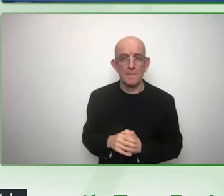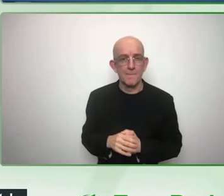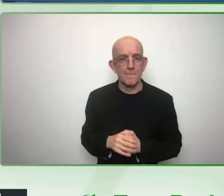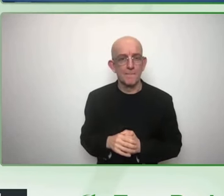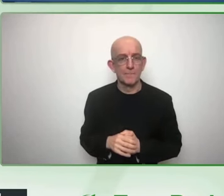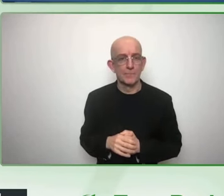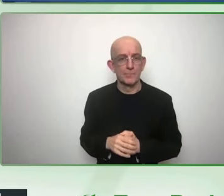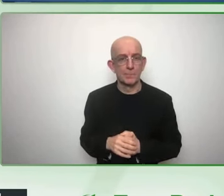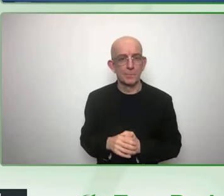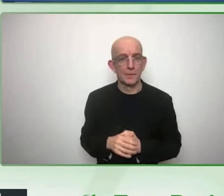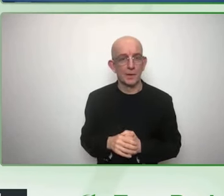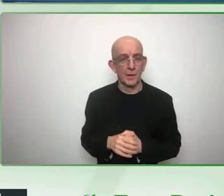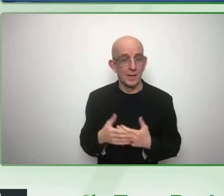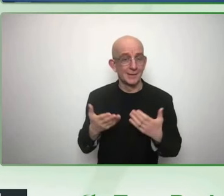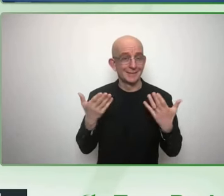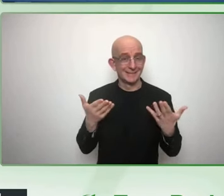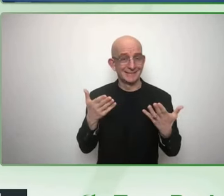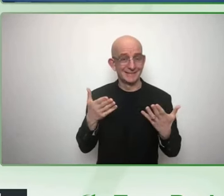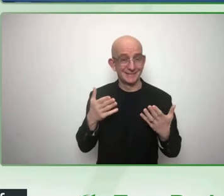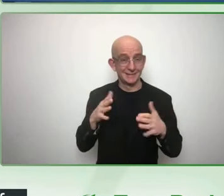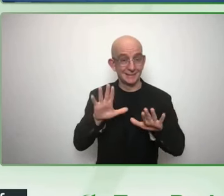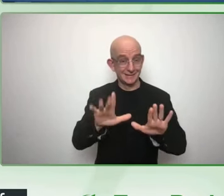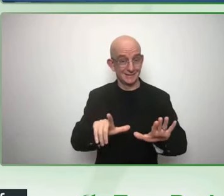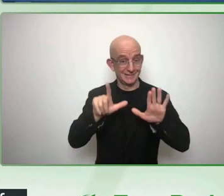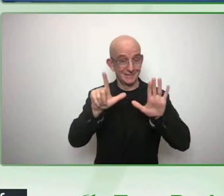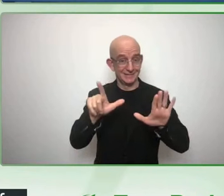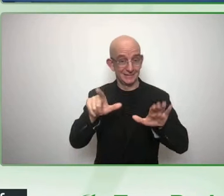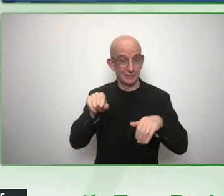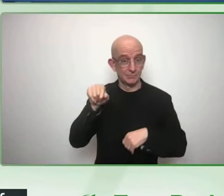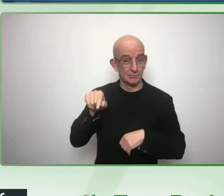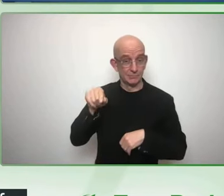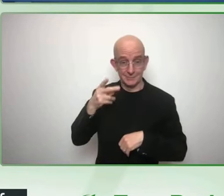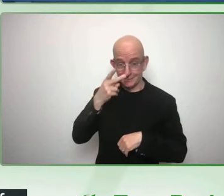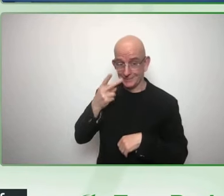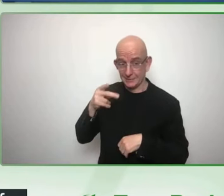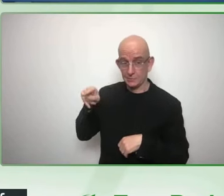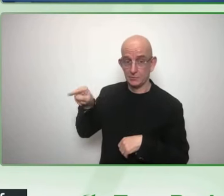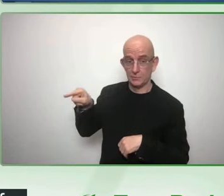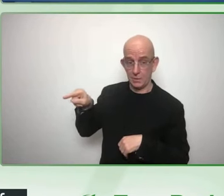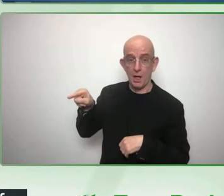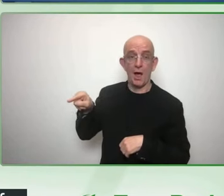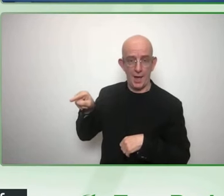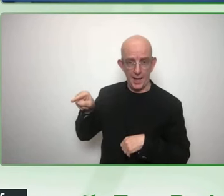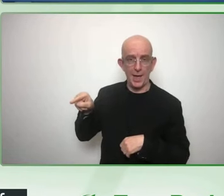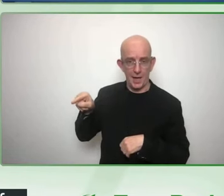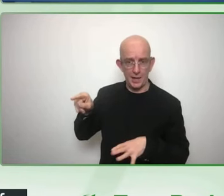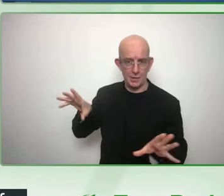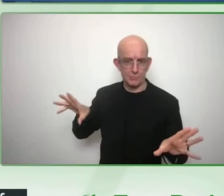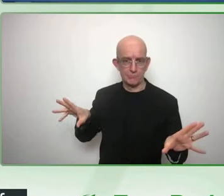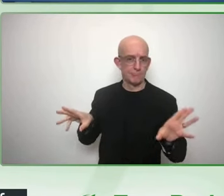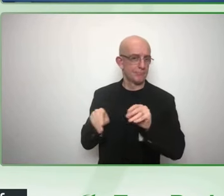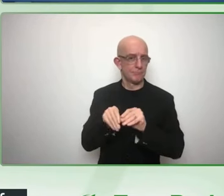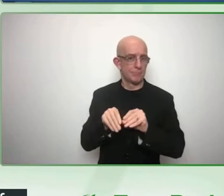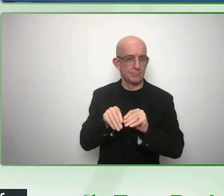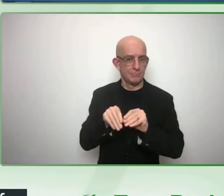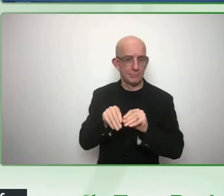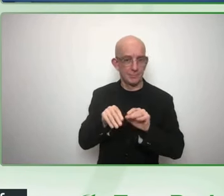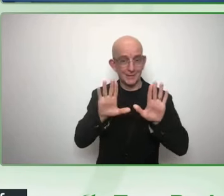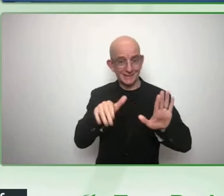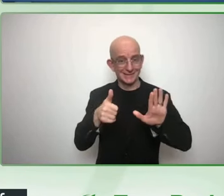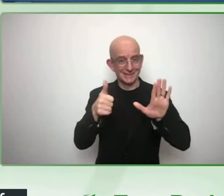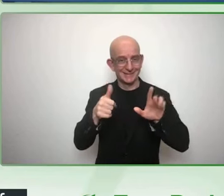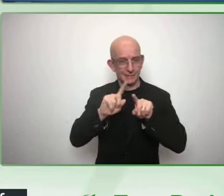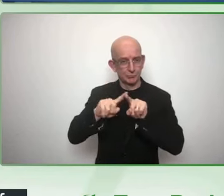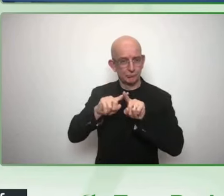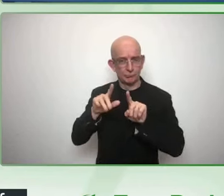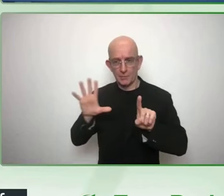that's one that often gets overlooked in conversations like that, and that's the one that we really need to to focus on in with audiences like this, where